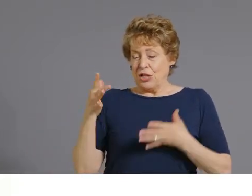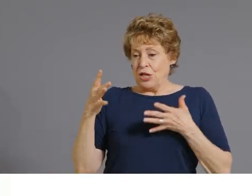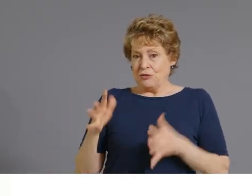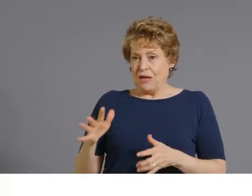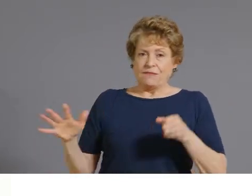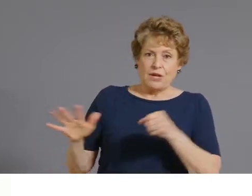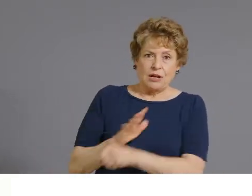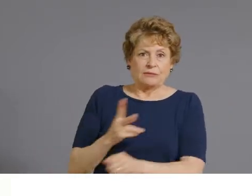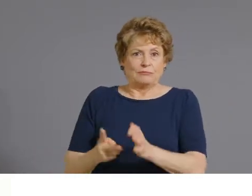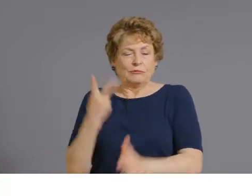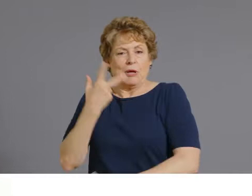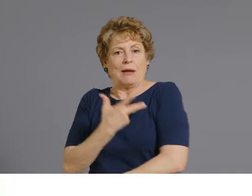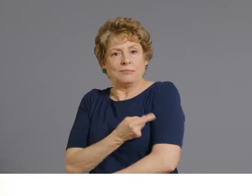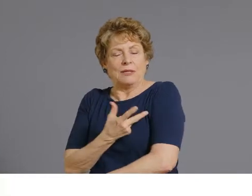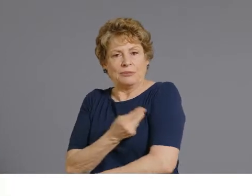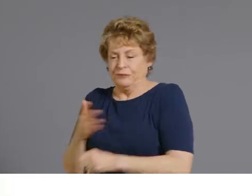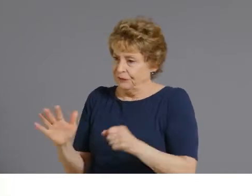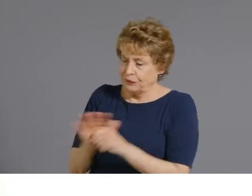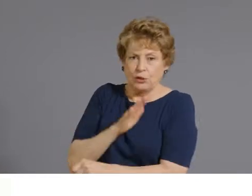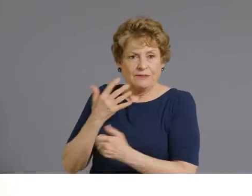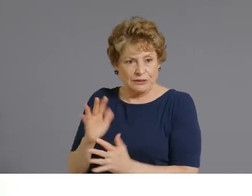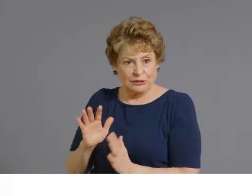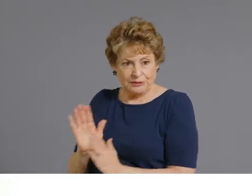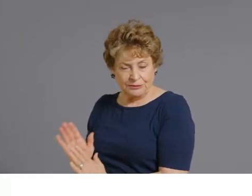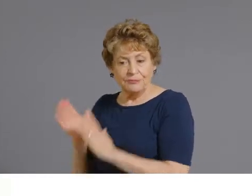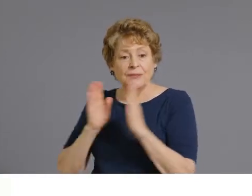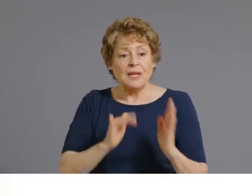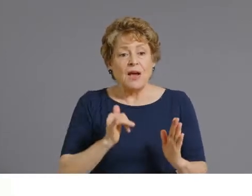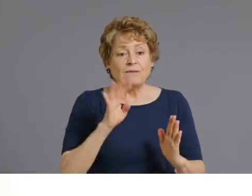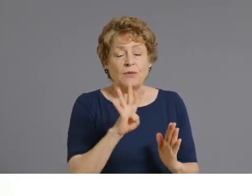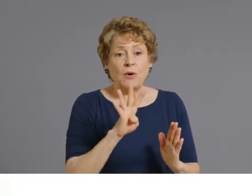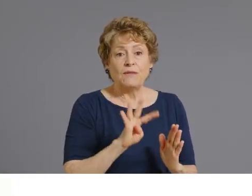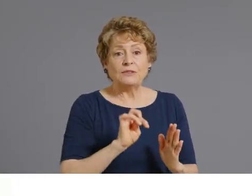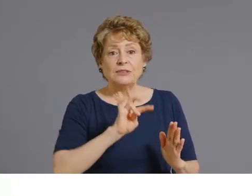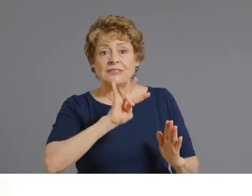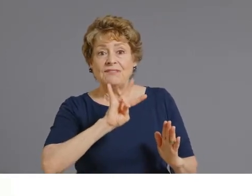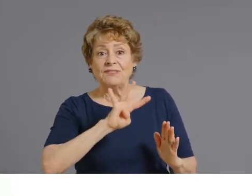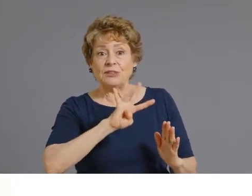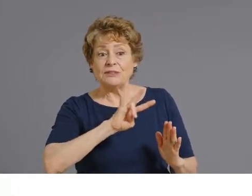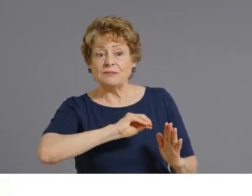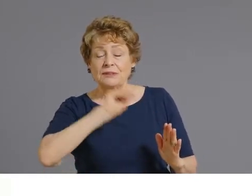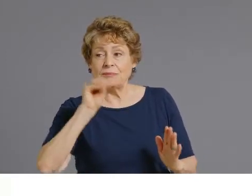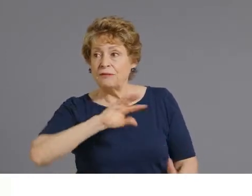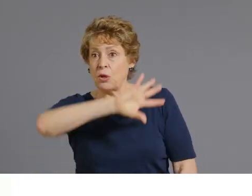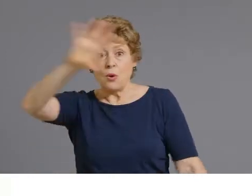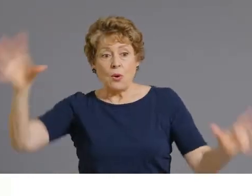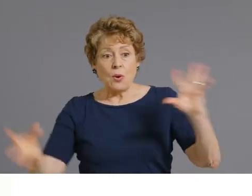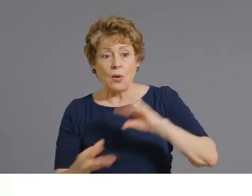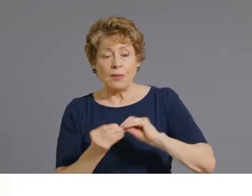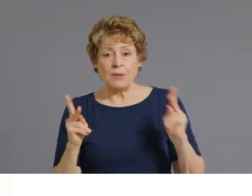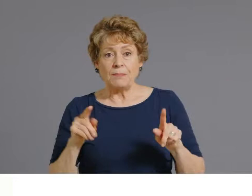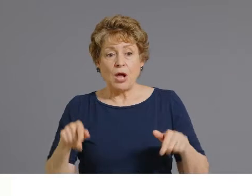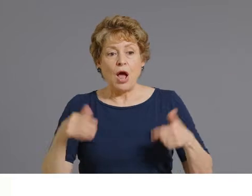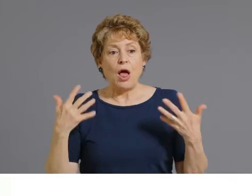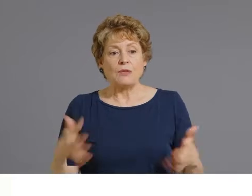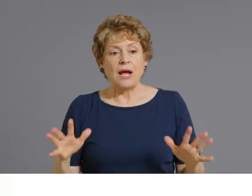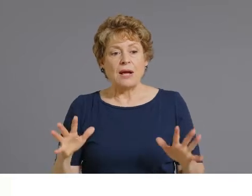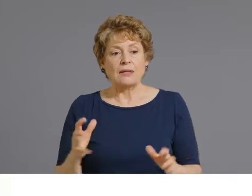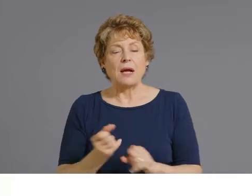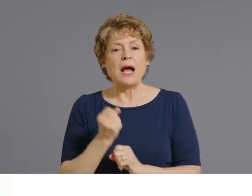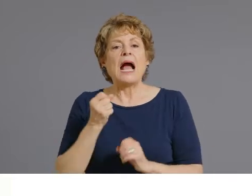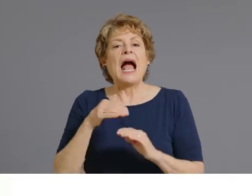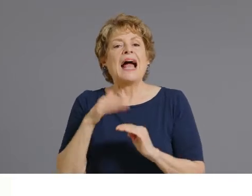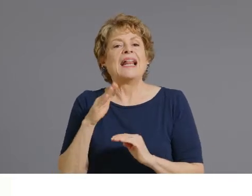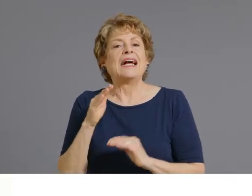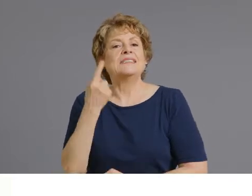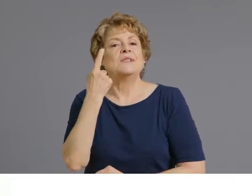47% of Arizona's total population has received at least one vaccine. And 39%